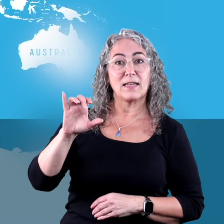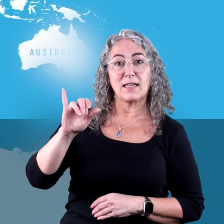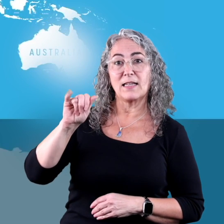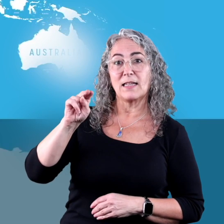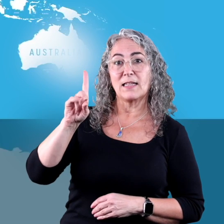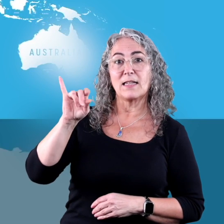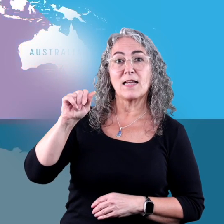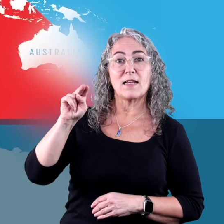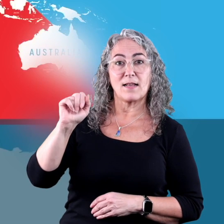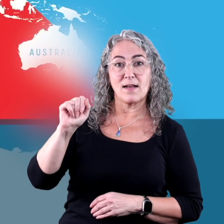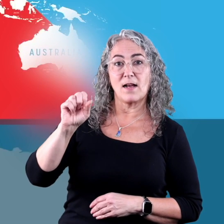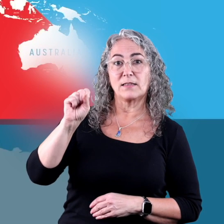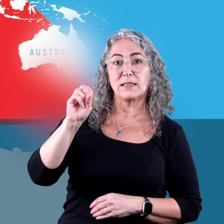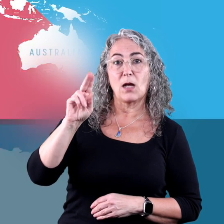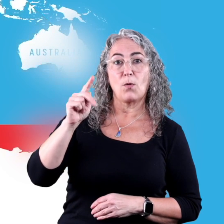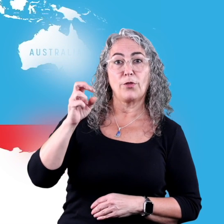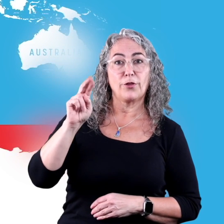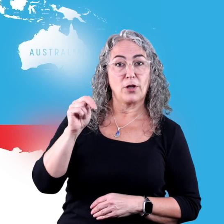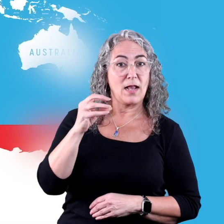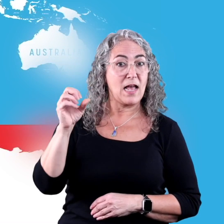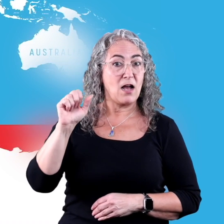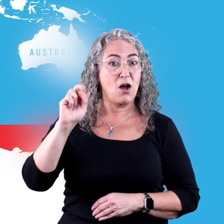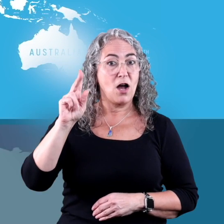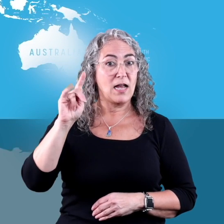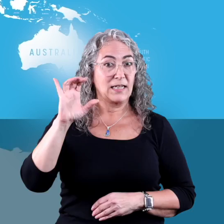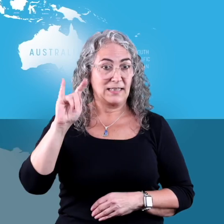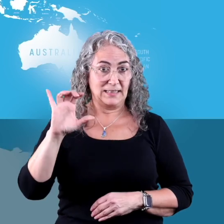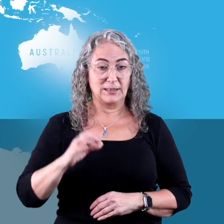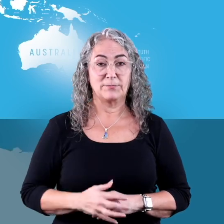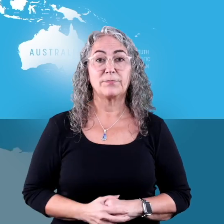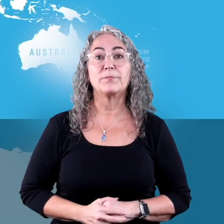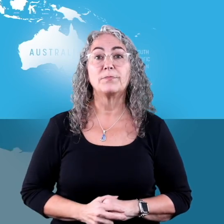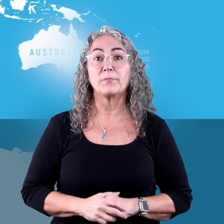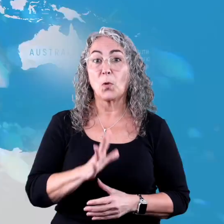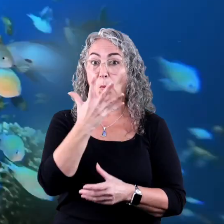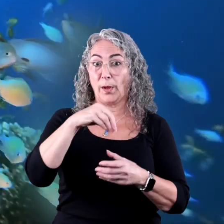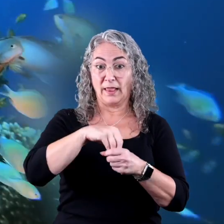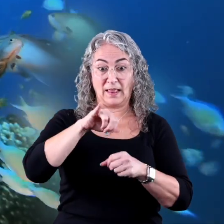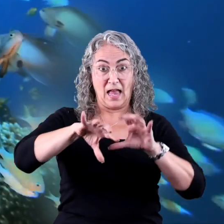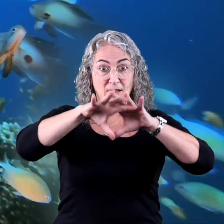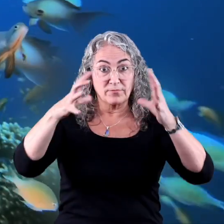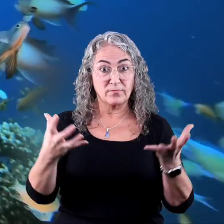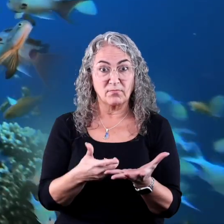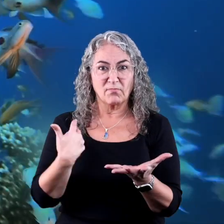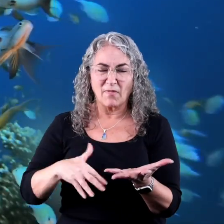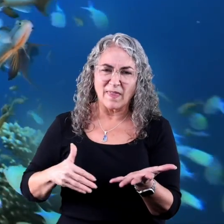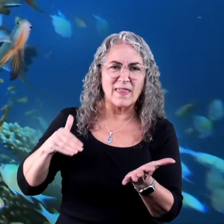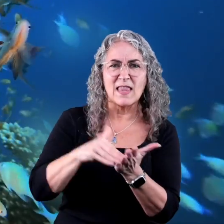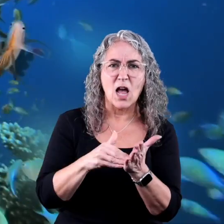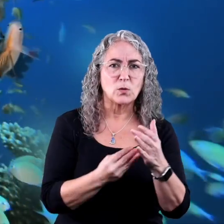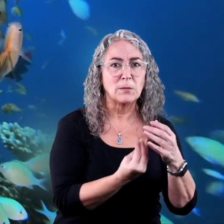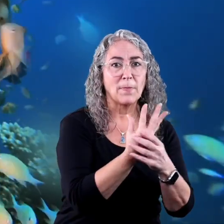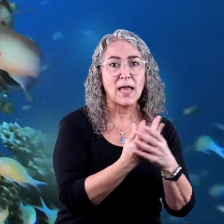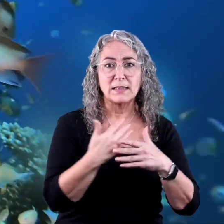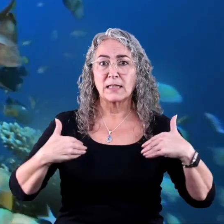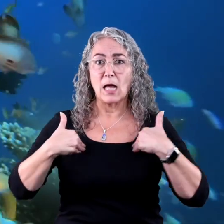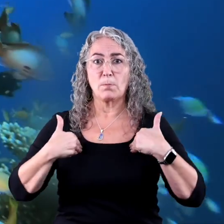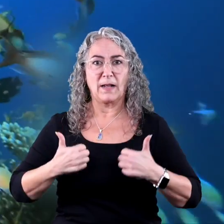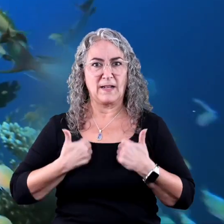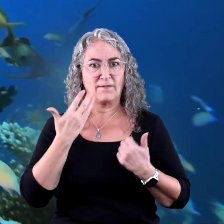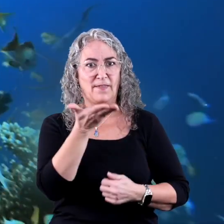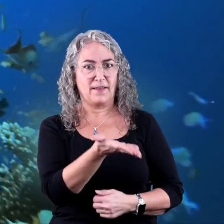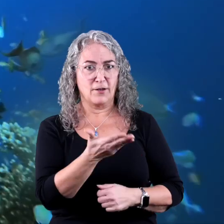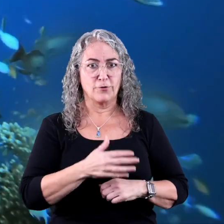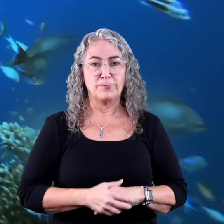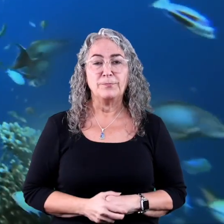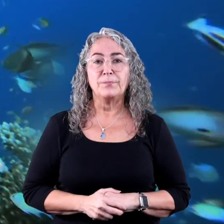Atlantic, Indian, Southern, and Arctic. Within our oceans live thousands of plants